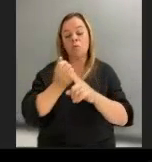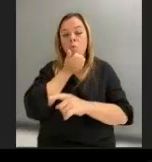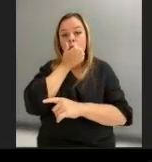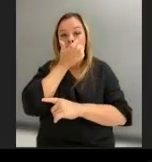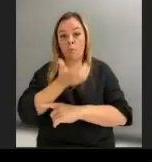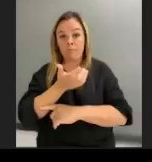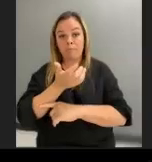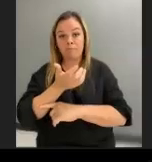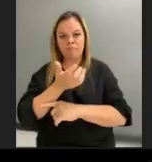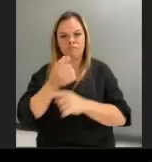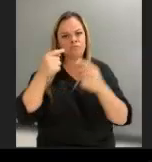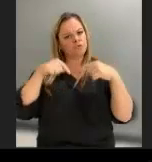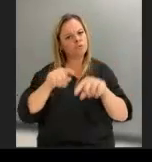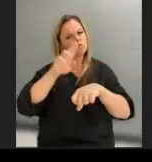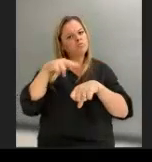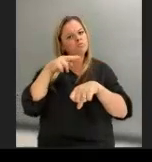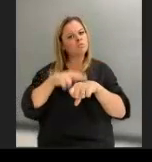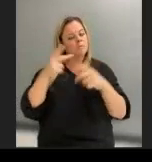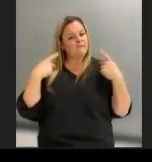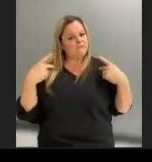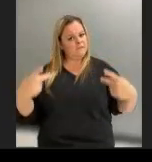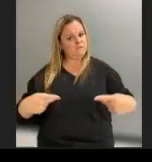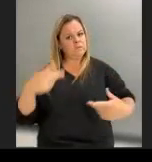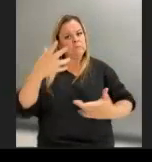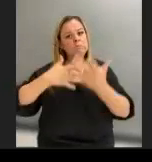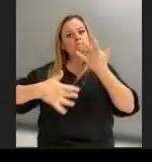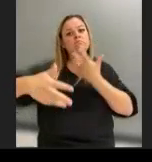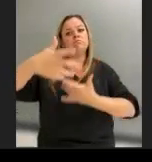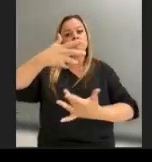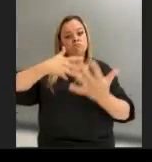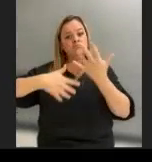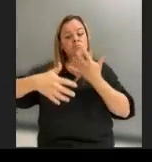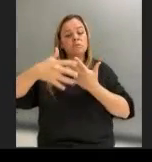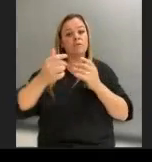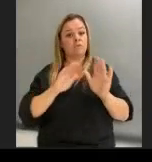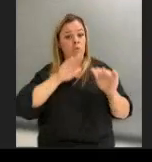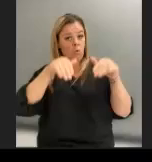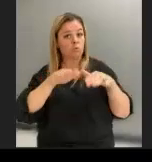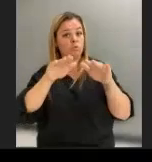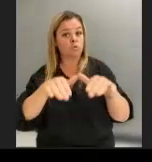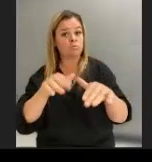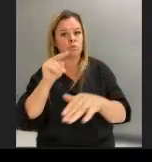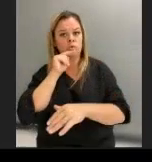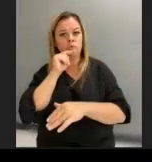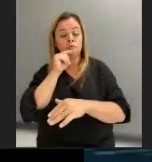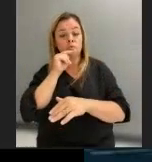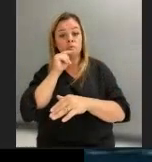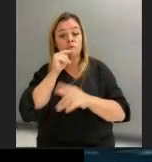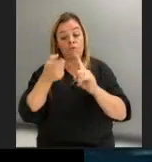During normal physical mixing in the ocean, nutrients come up from the bottom.